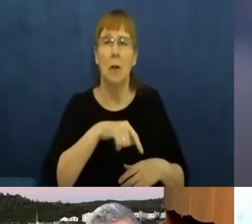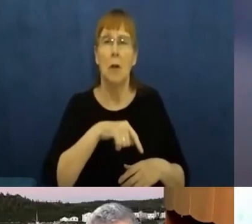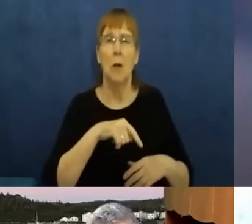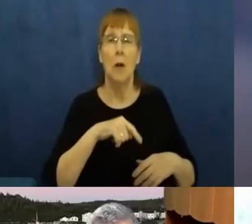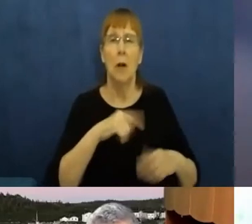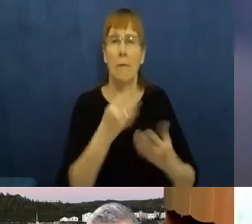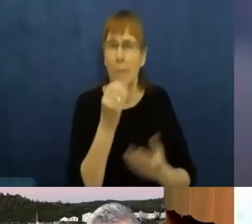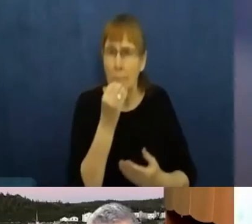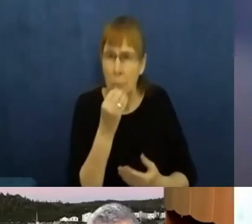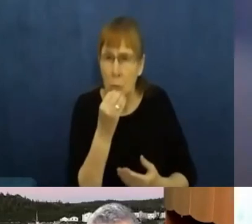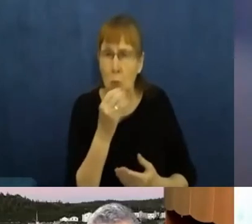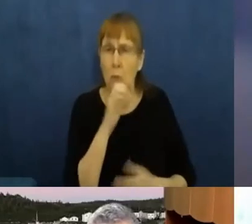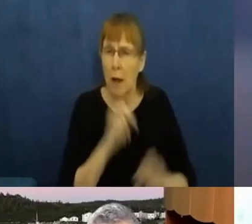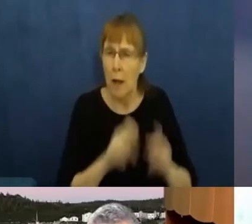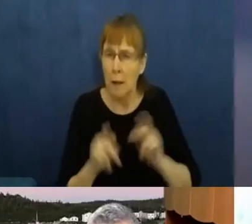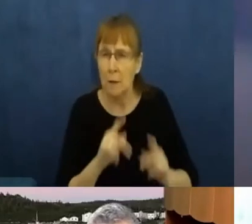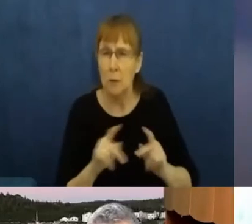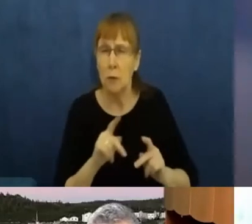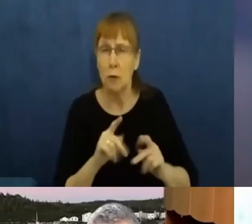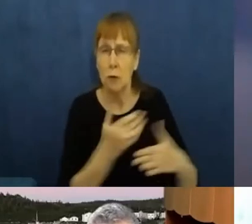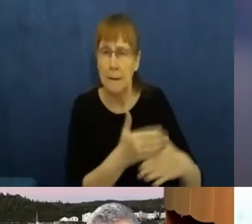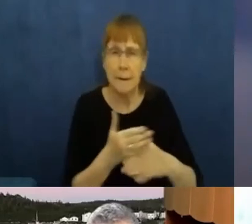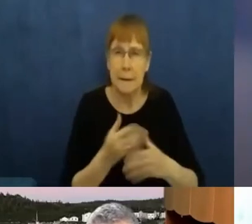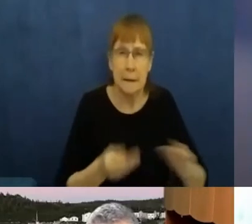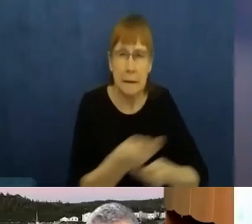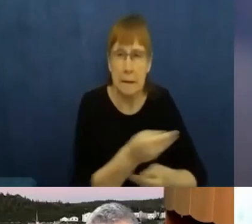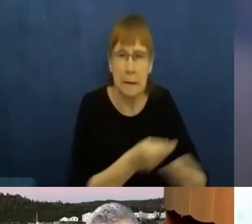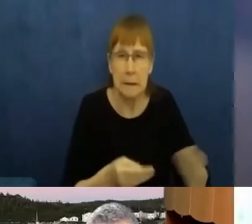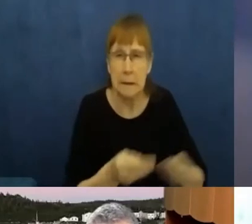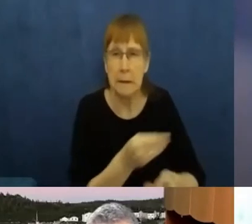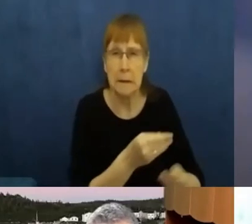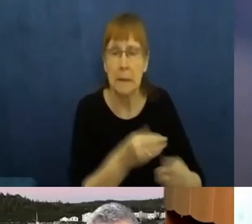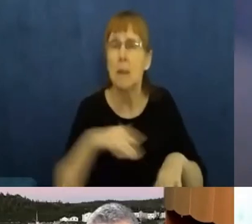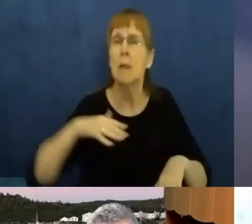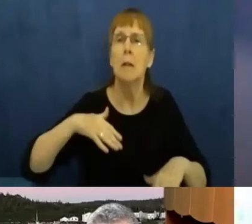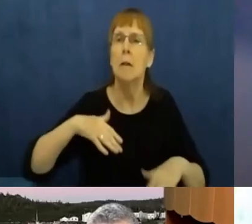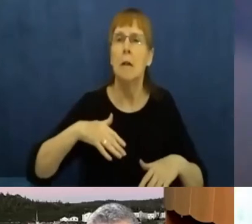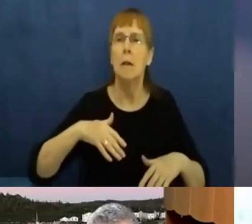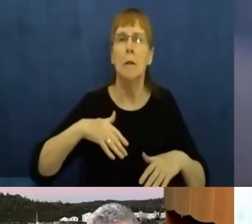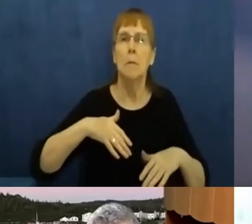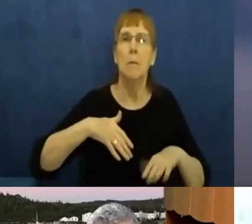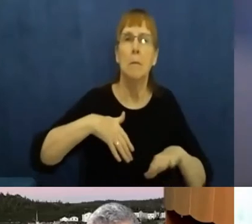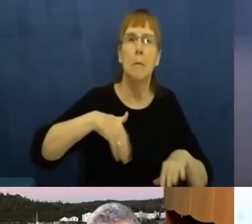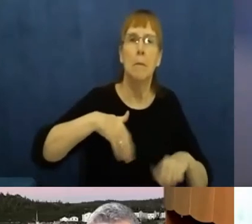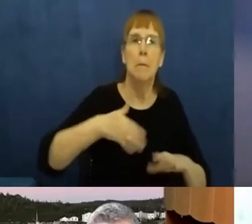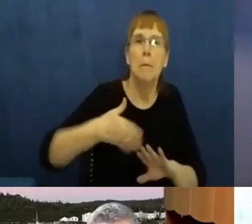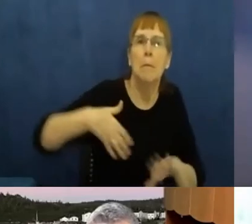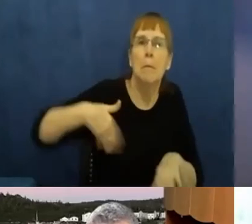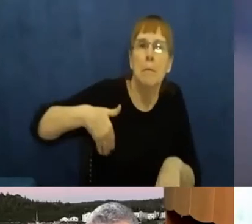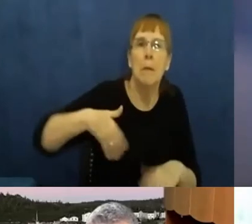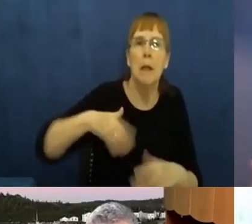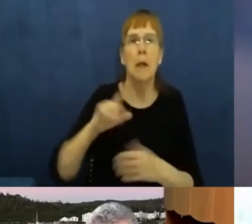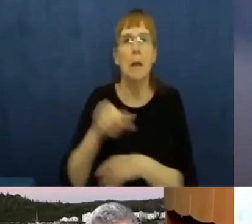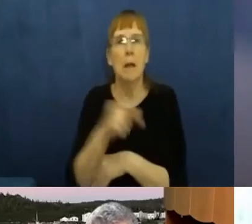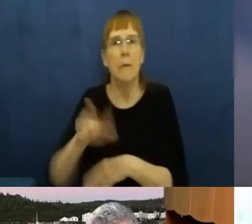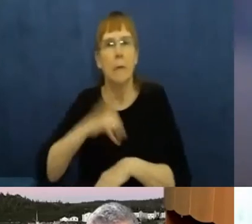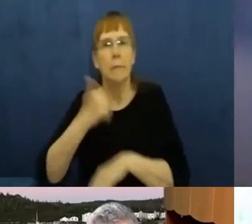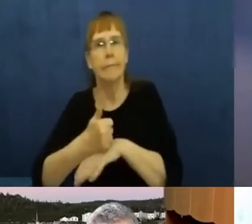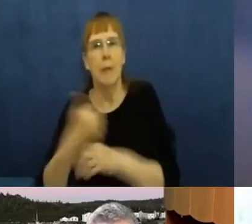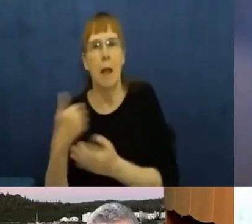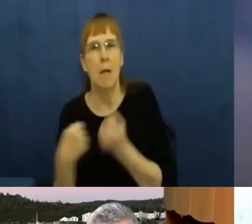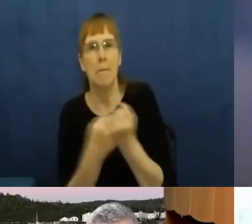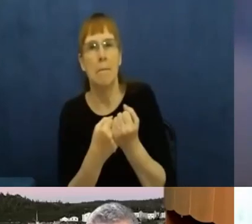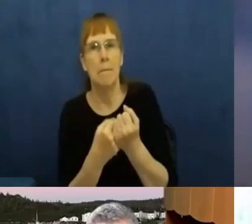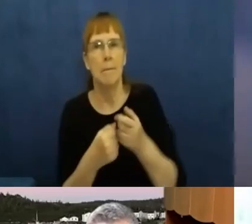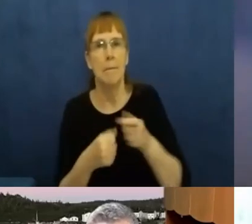PPE. And I saw organizations and community sharing, you know, whoever had them. know the organization I used to work for,